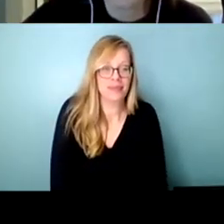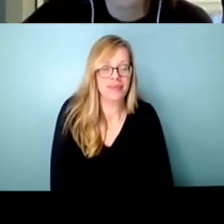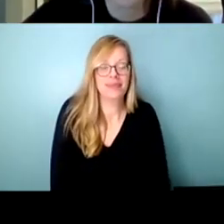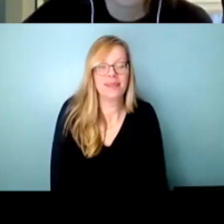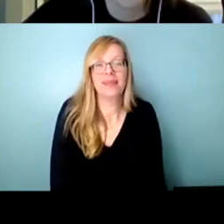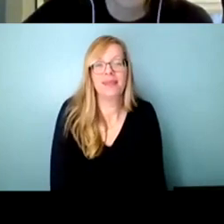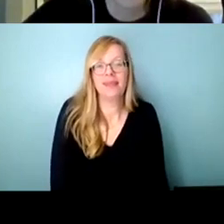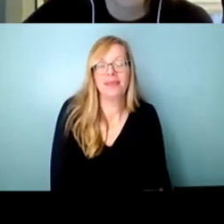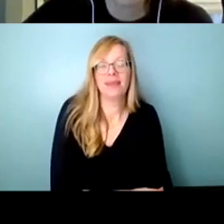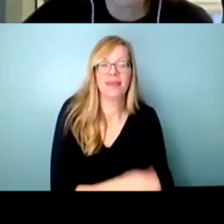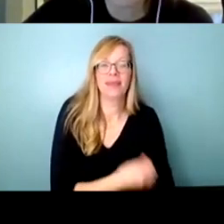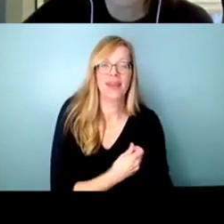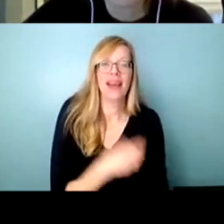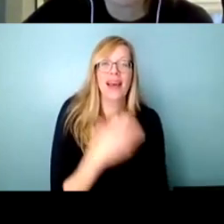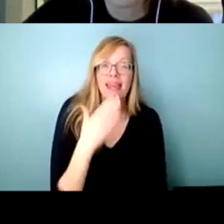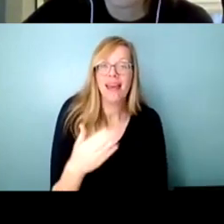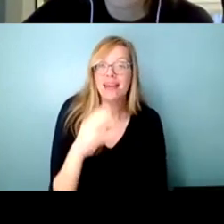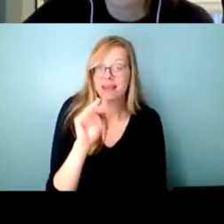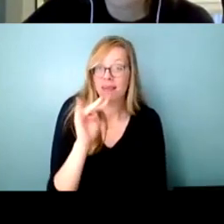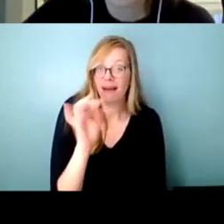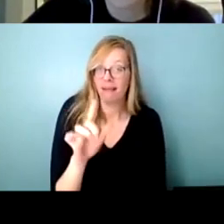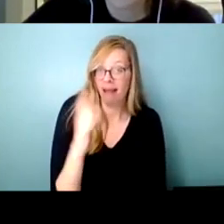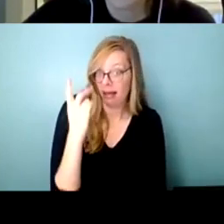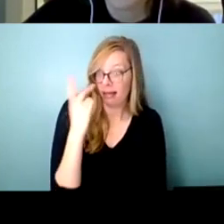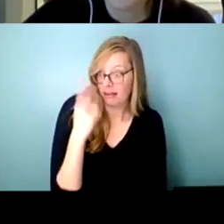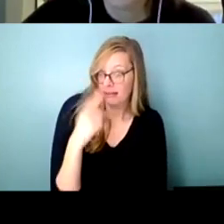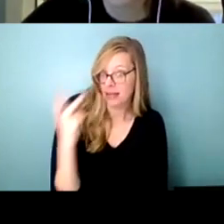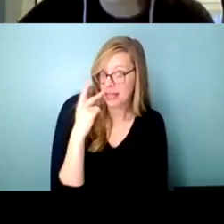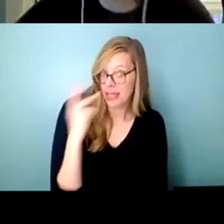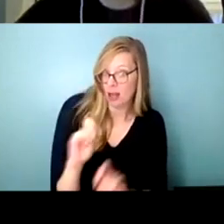michael so i think everyone is everyone seeing the screen